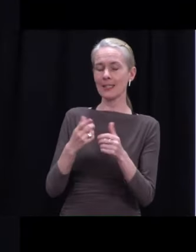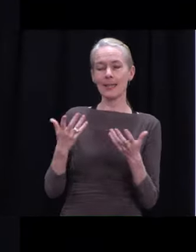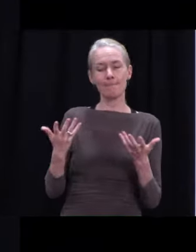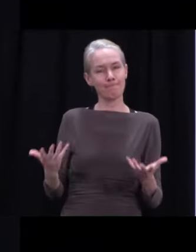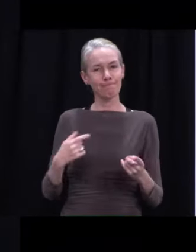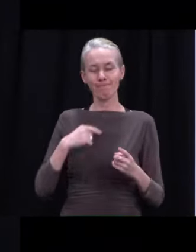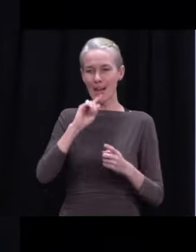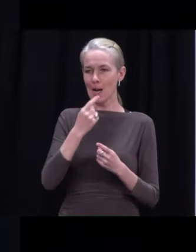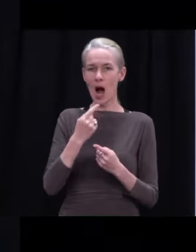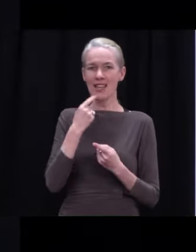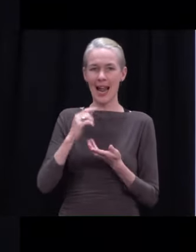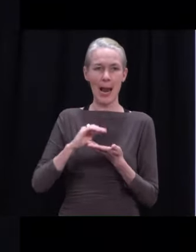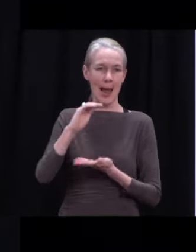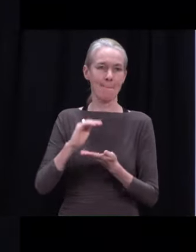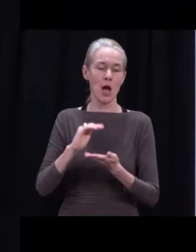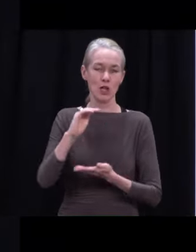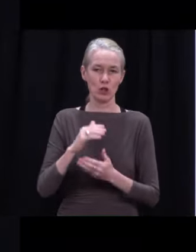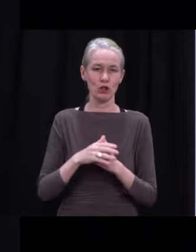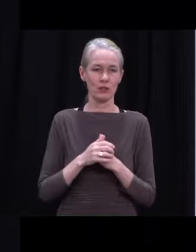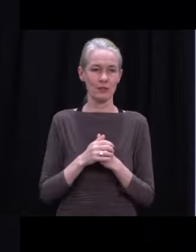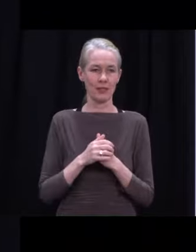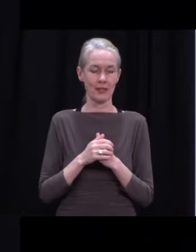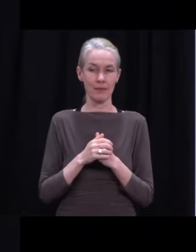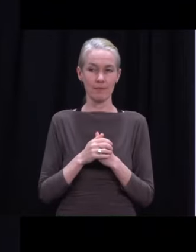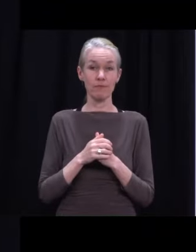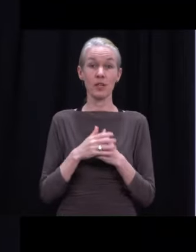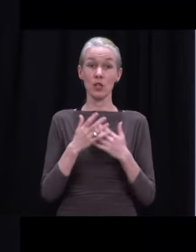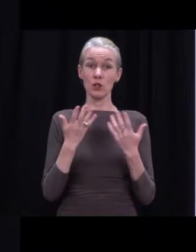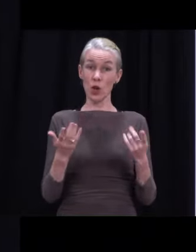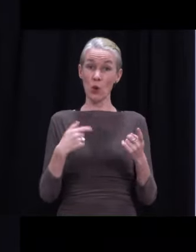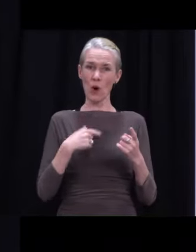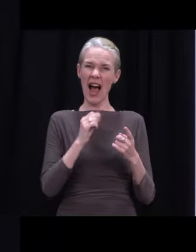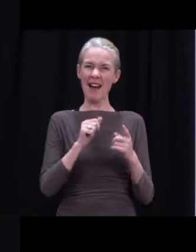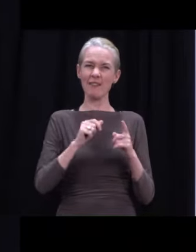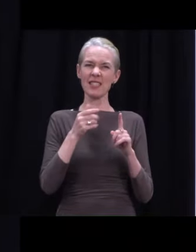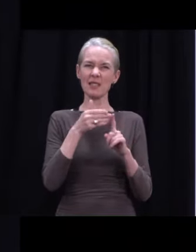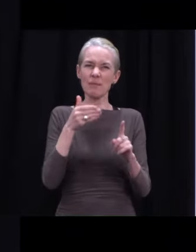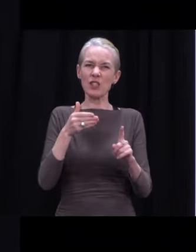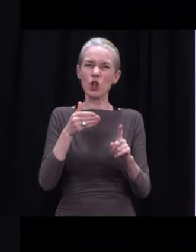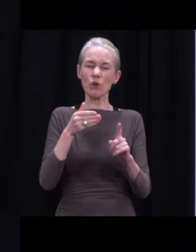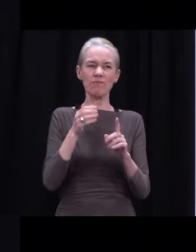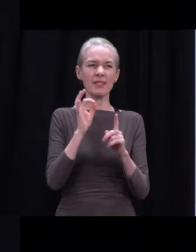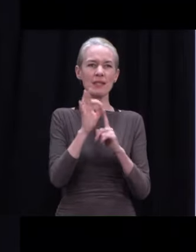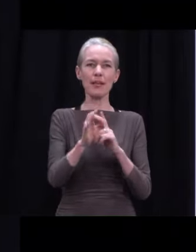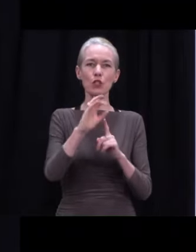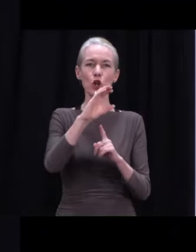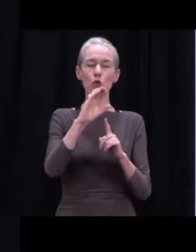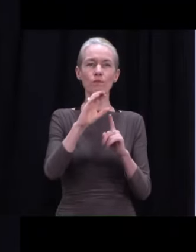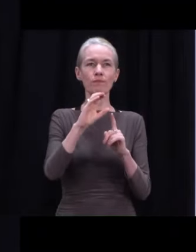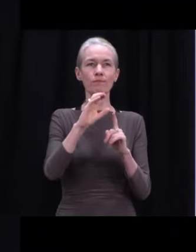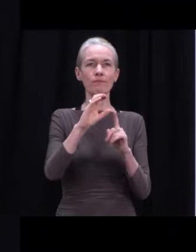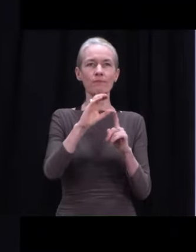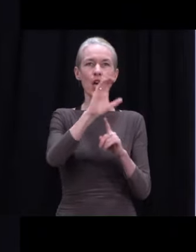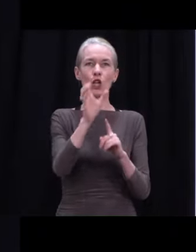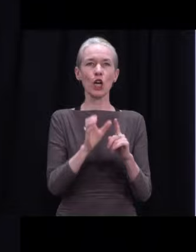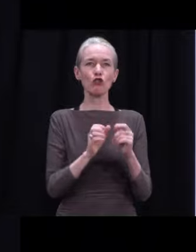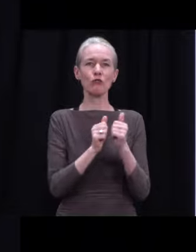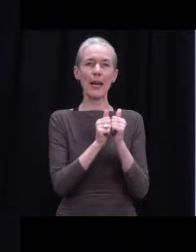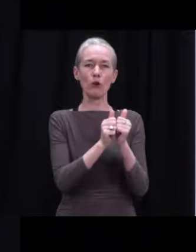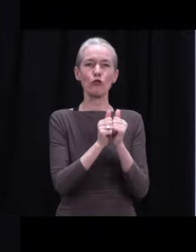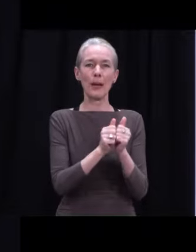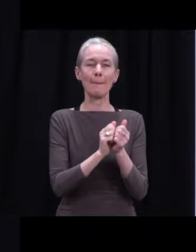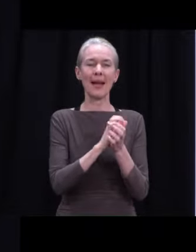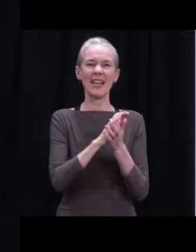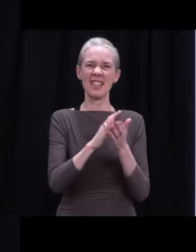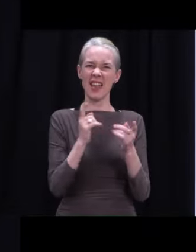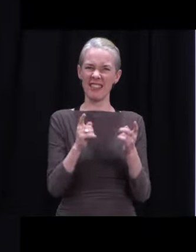talk about swaps. It's not usually as straightforward as that. They require, in both cases, purchase agreements in both directions. So there's no such thing